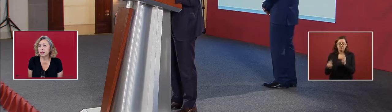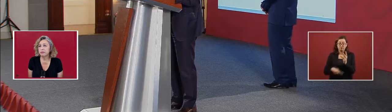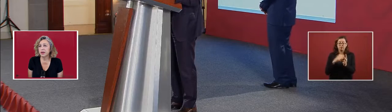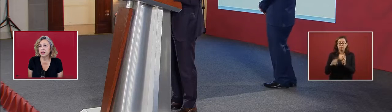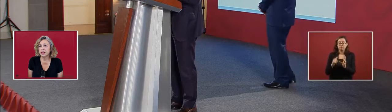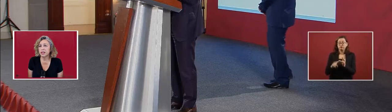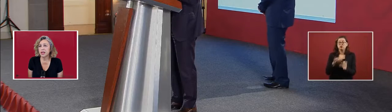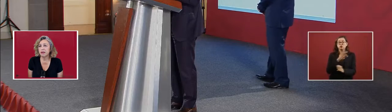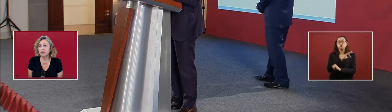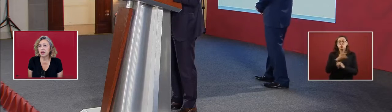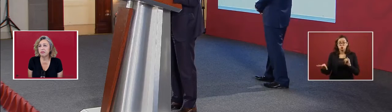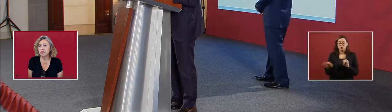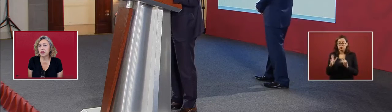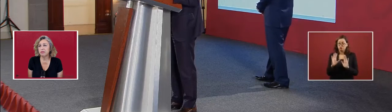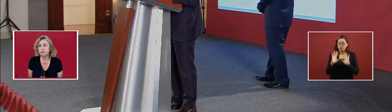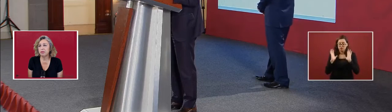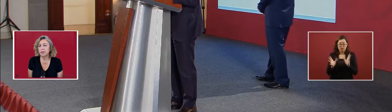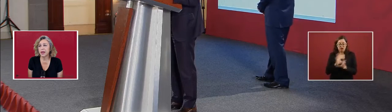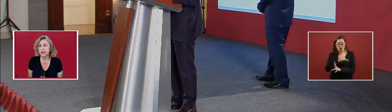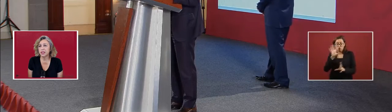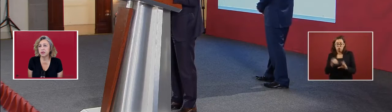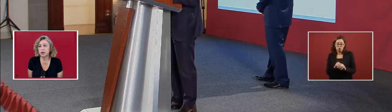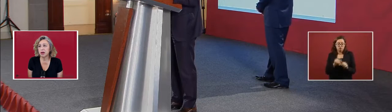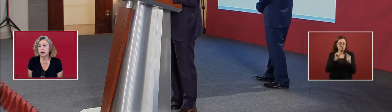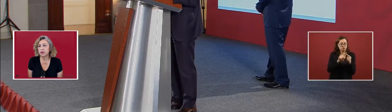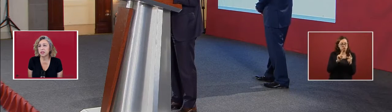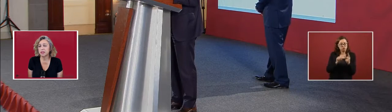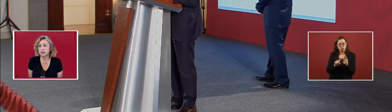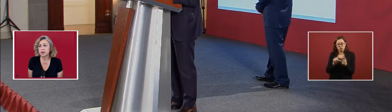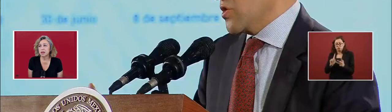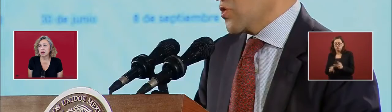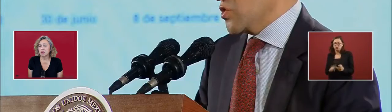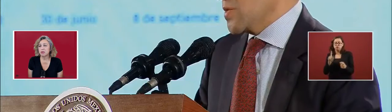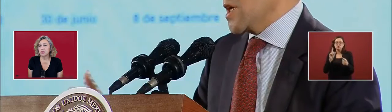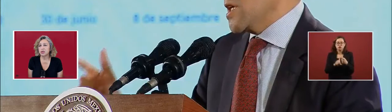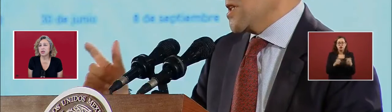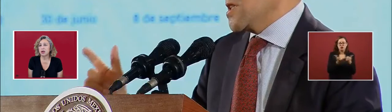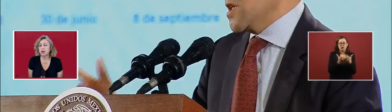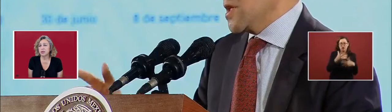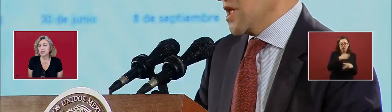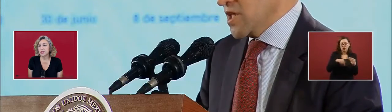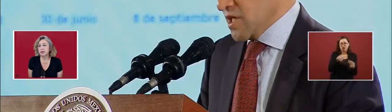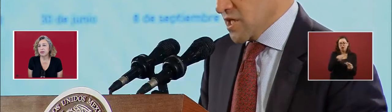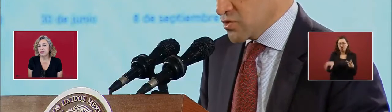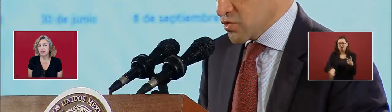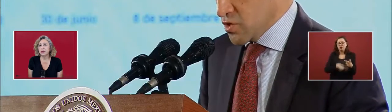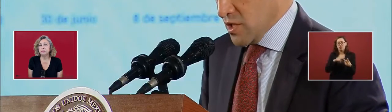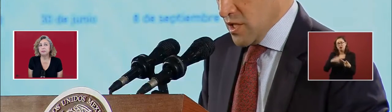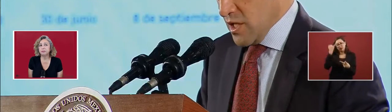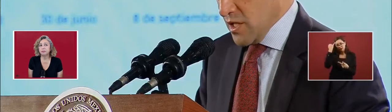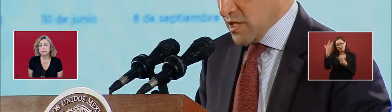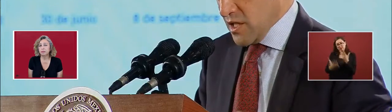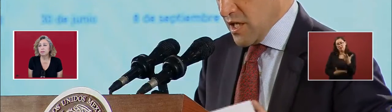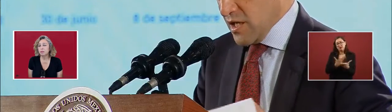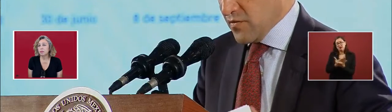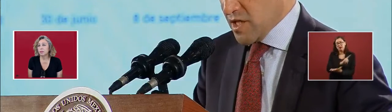And finally they have to give the full packet to the Congress, which are the documents that they've given,